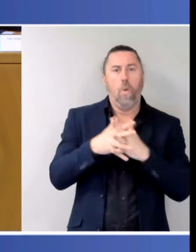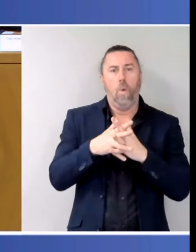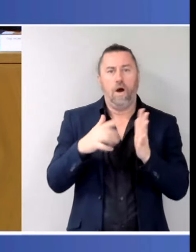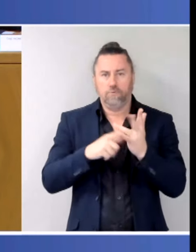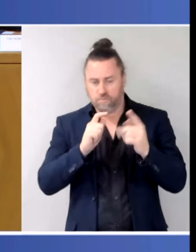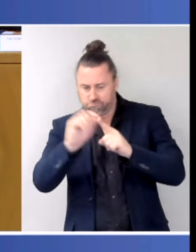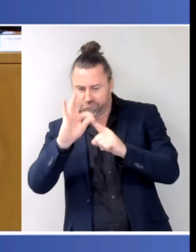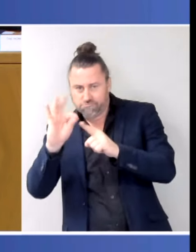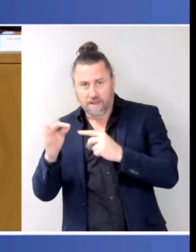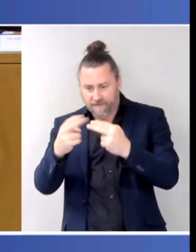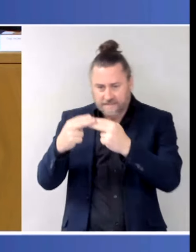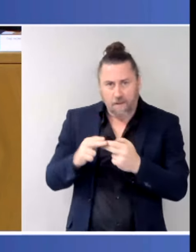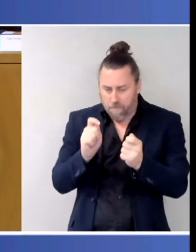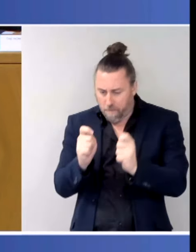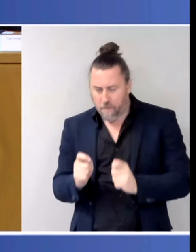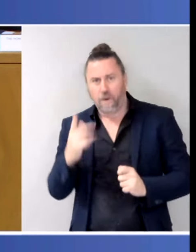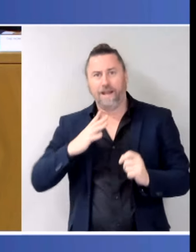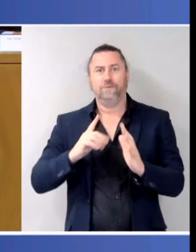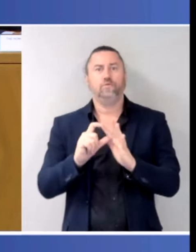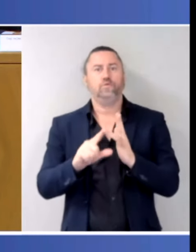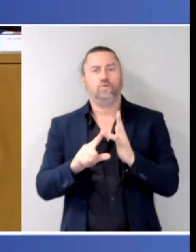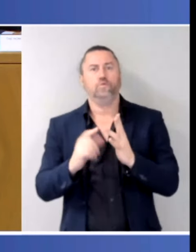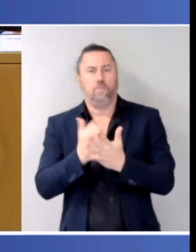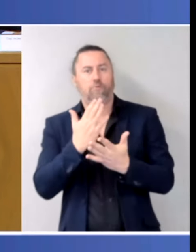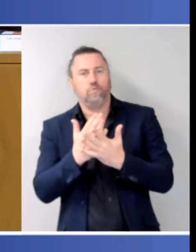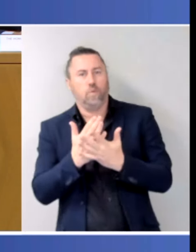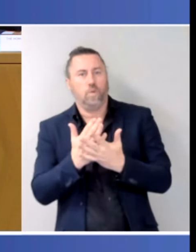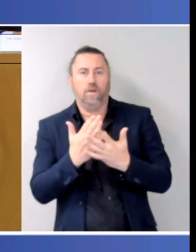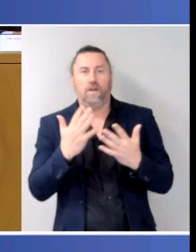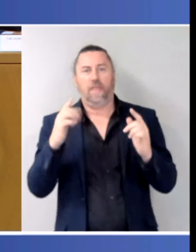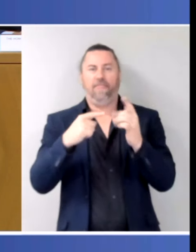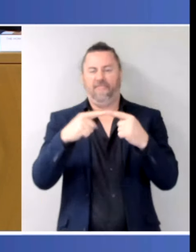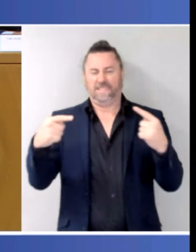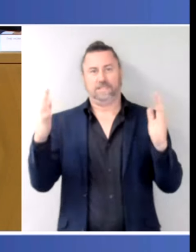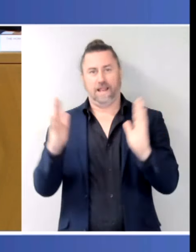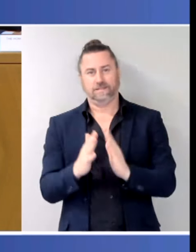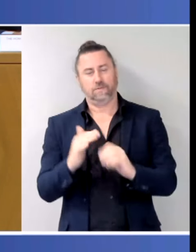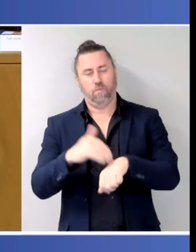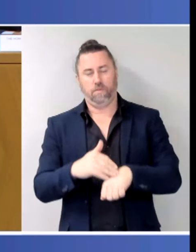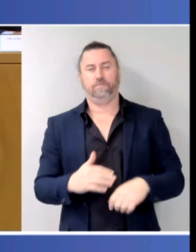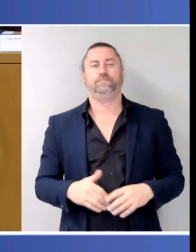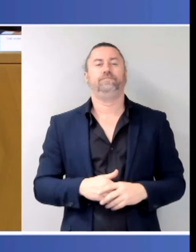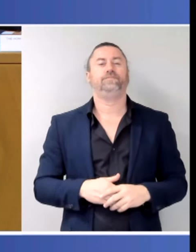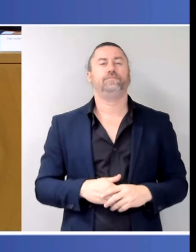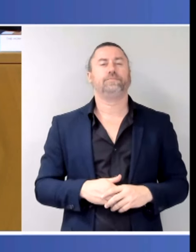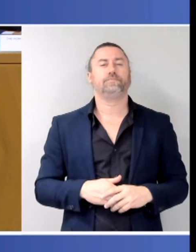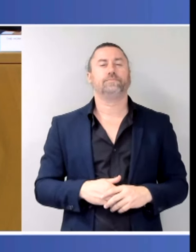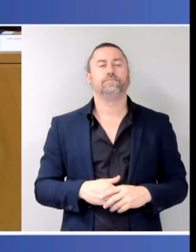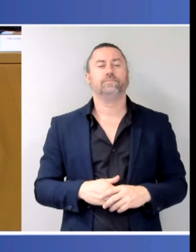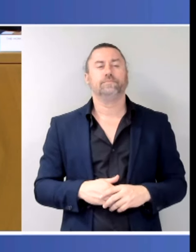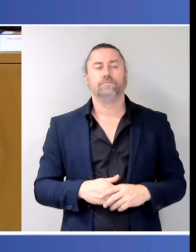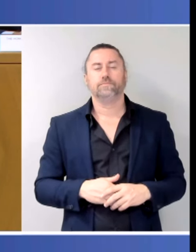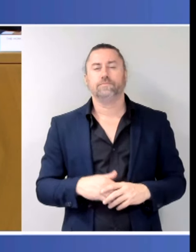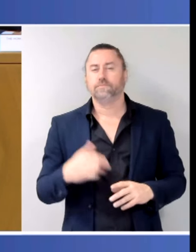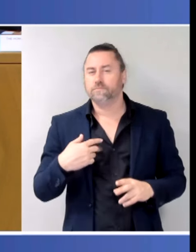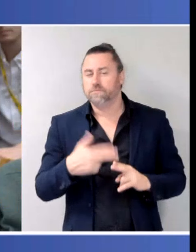what further action can be taken. Any bans of a total ban? Prime Minister, just to follow up on a couple of questions around